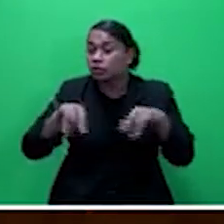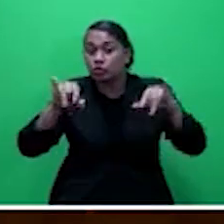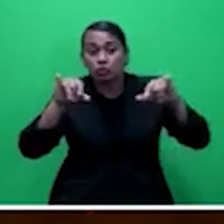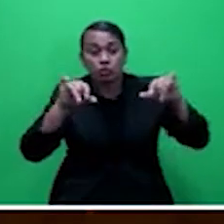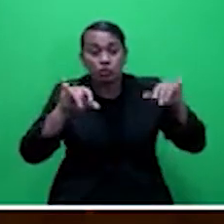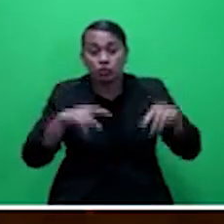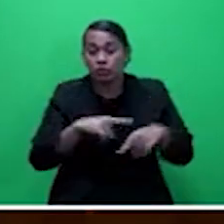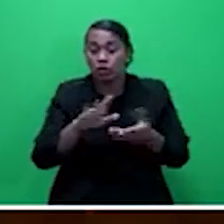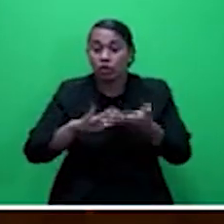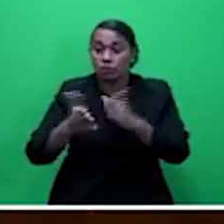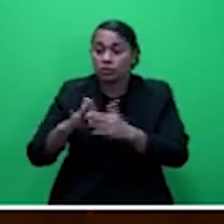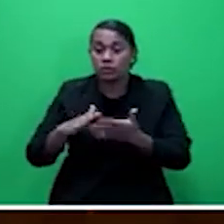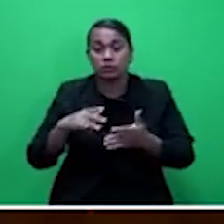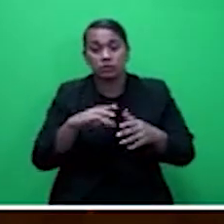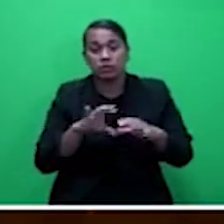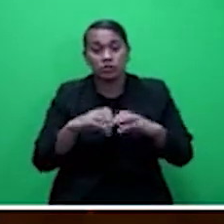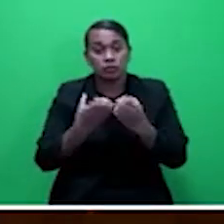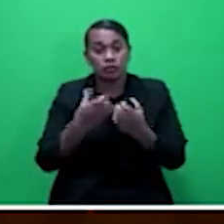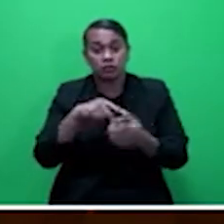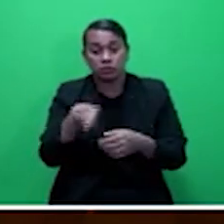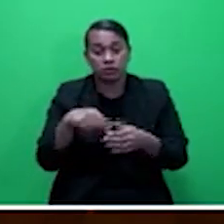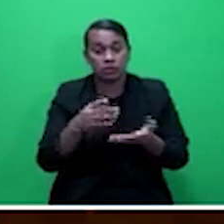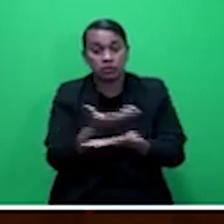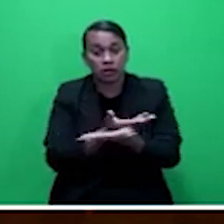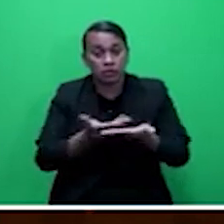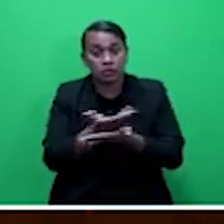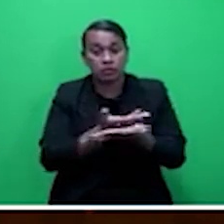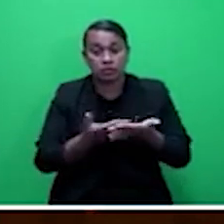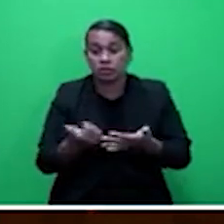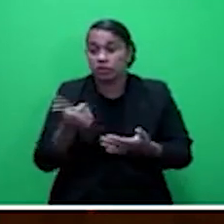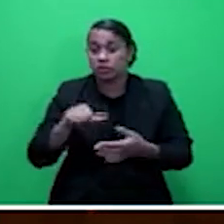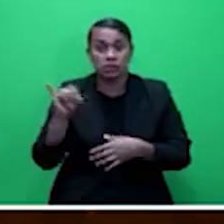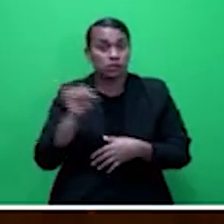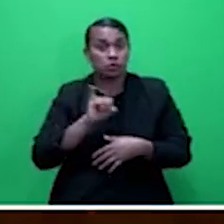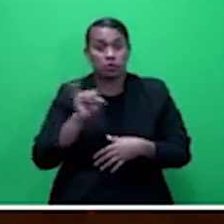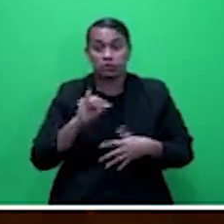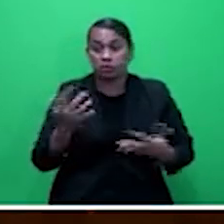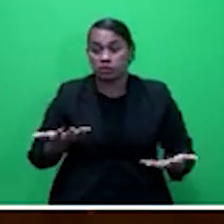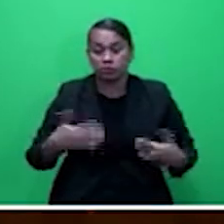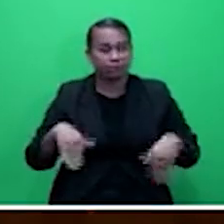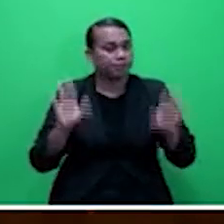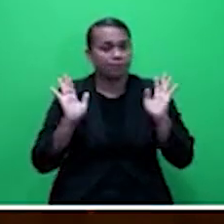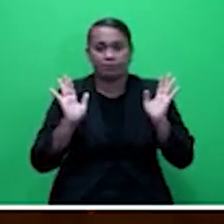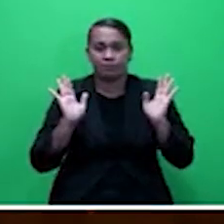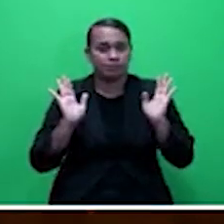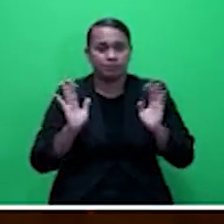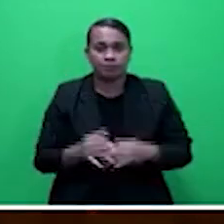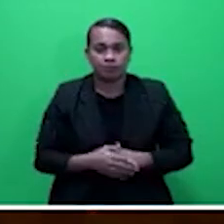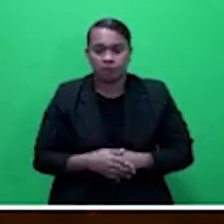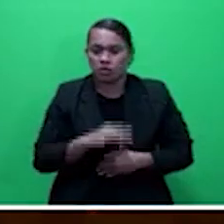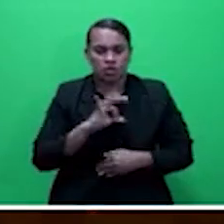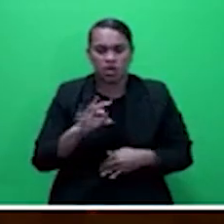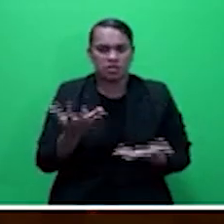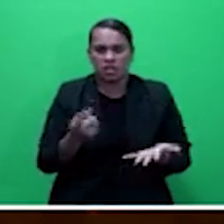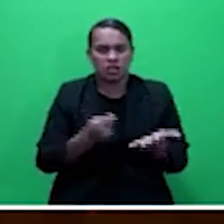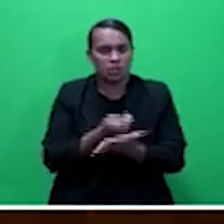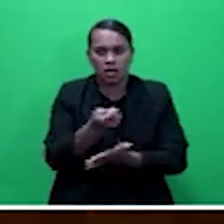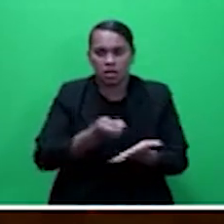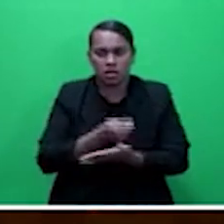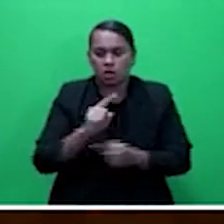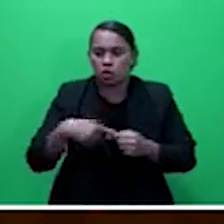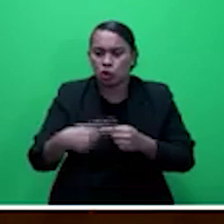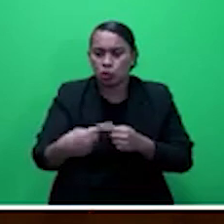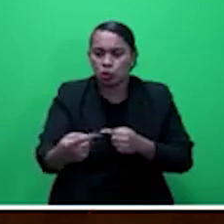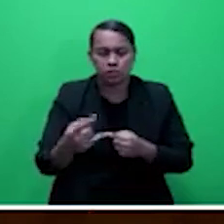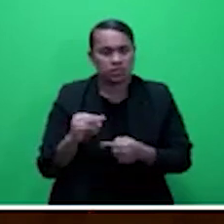was the alarming rate of insurance being salendered and elapsed due to inability to continue payment,